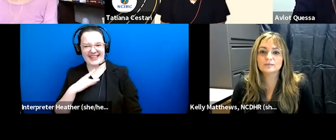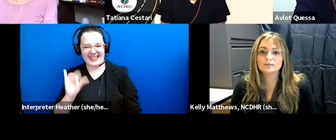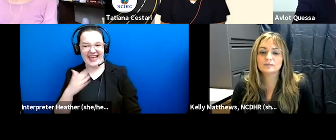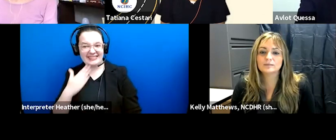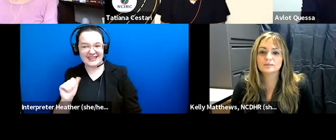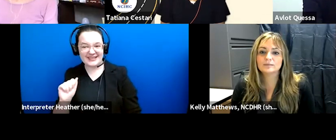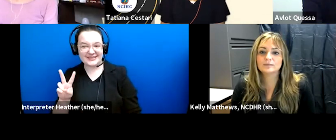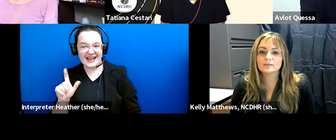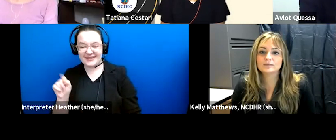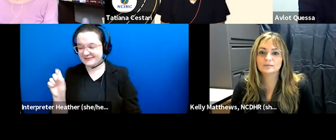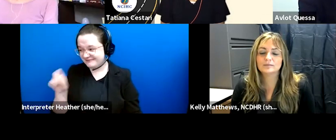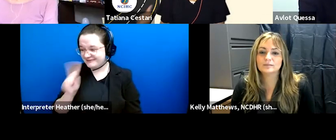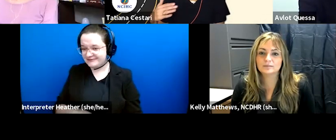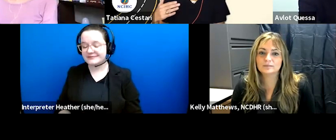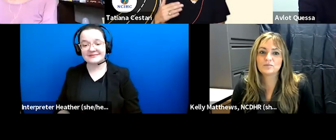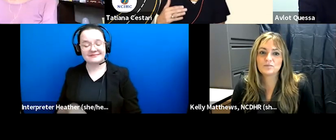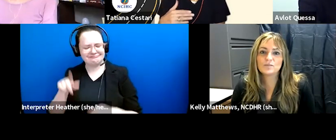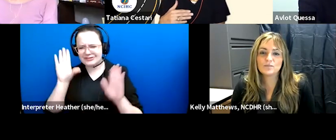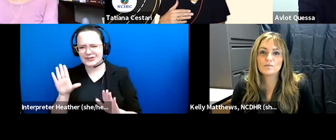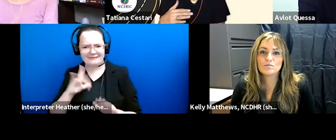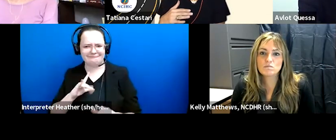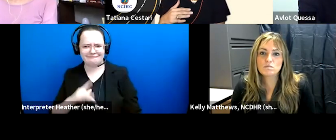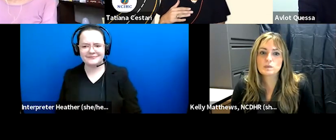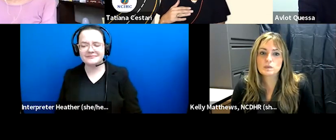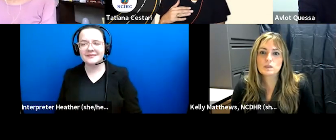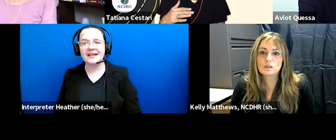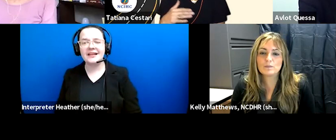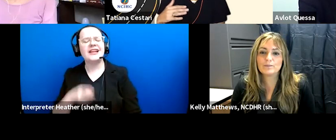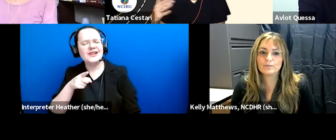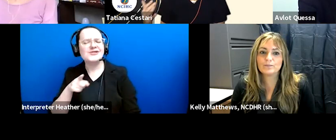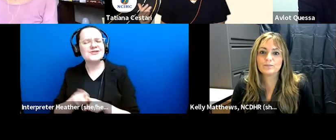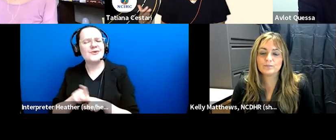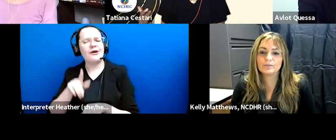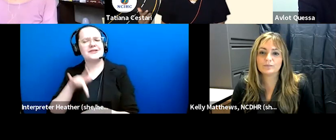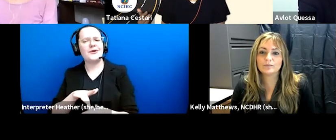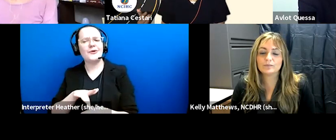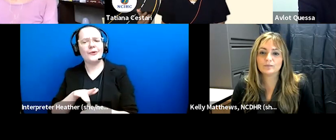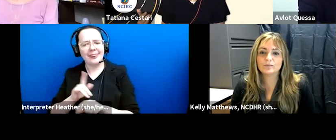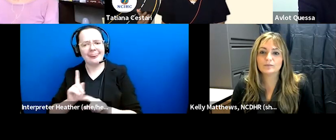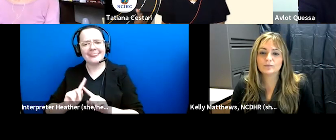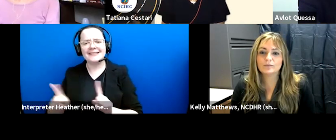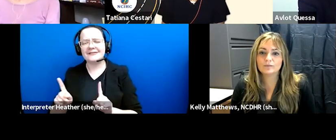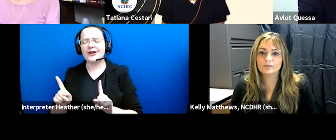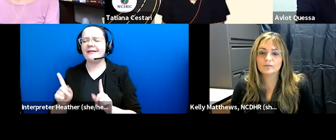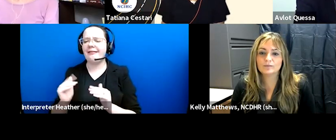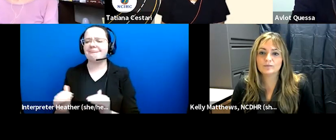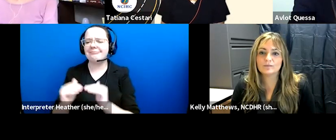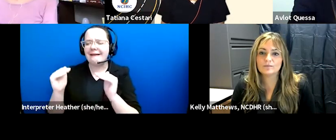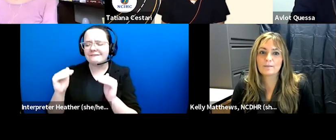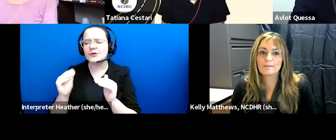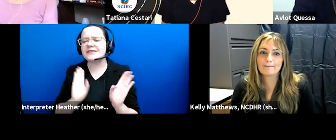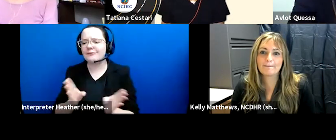um this is this is great and and you also touch um different levels of preparation uh with